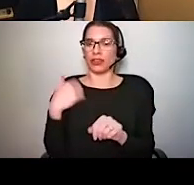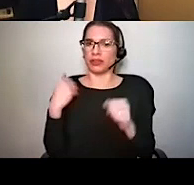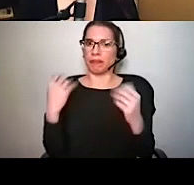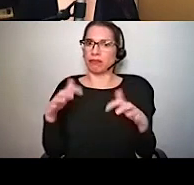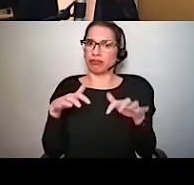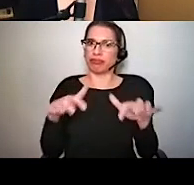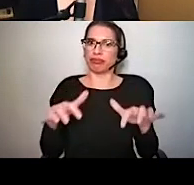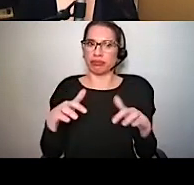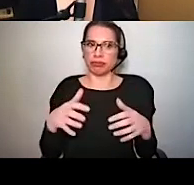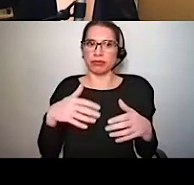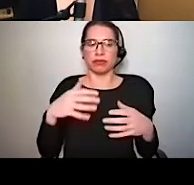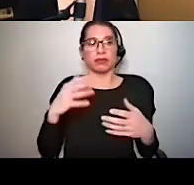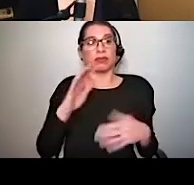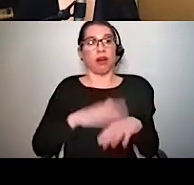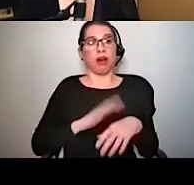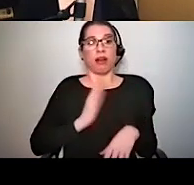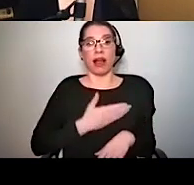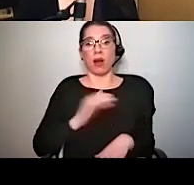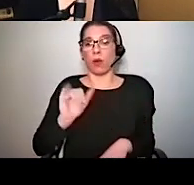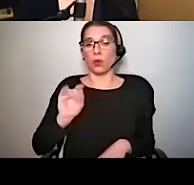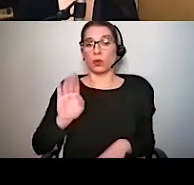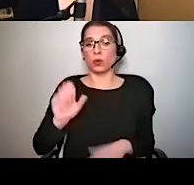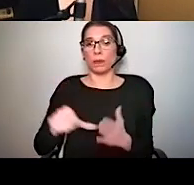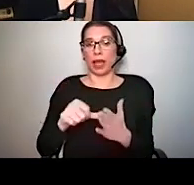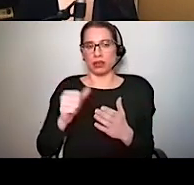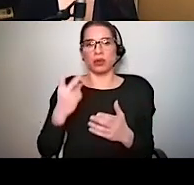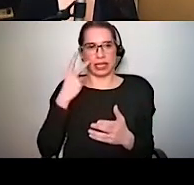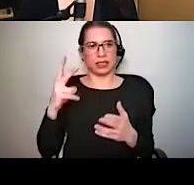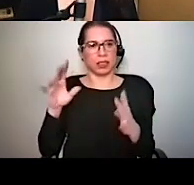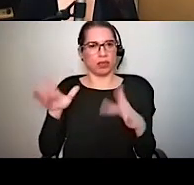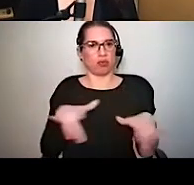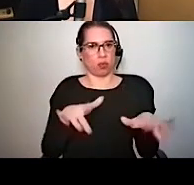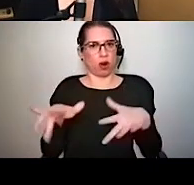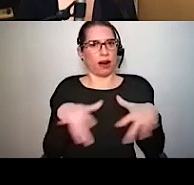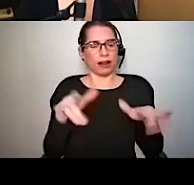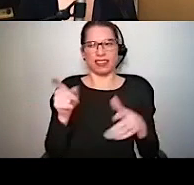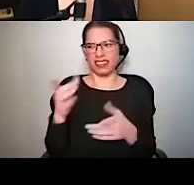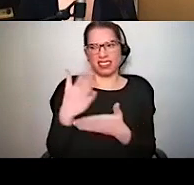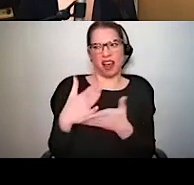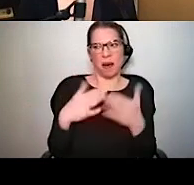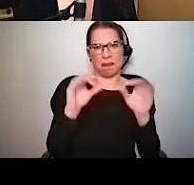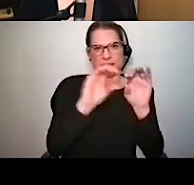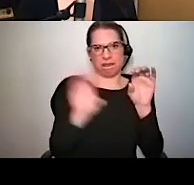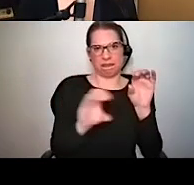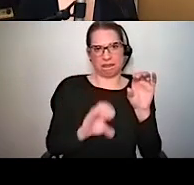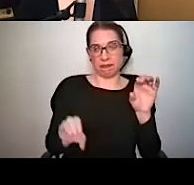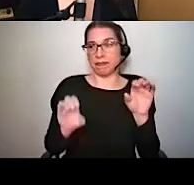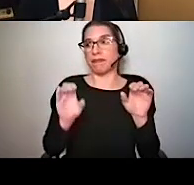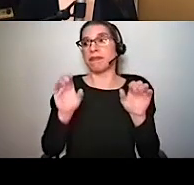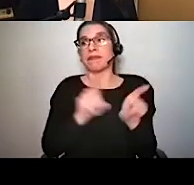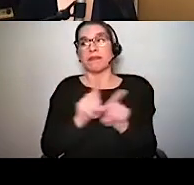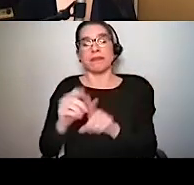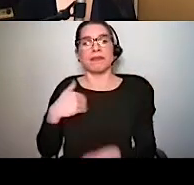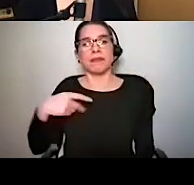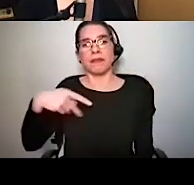on our YouTube page. And here are some of them, I couldn't fit all of them on there. But you can also find our podcast, which is